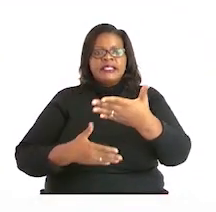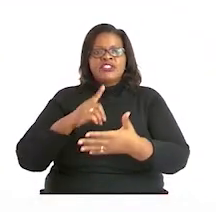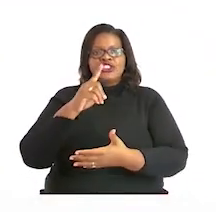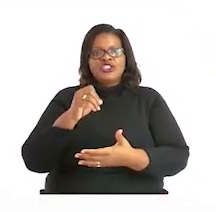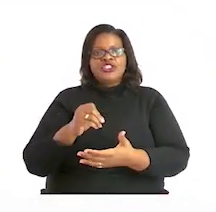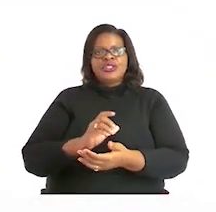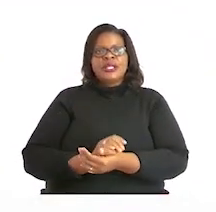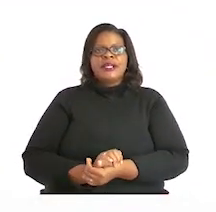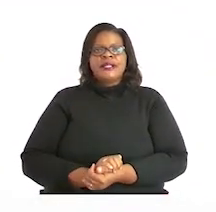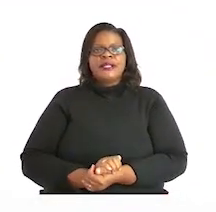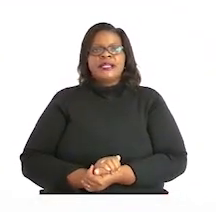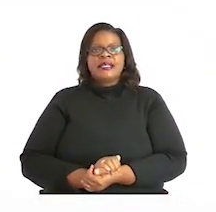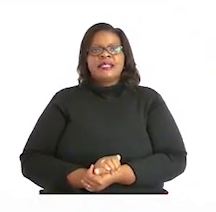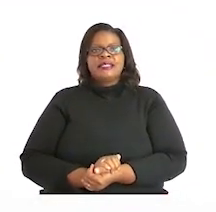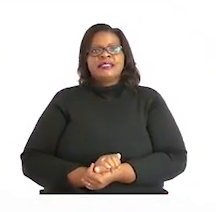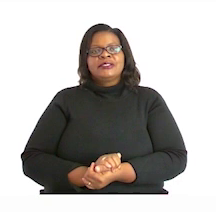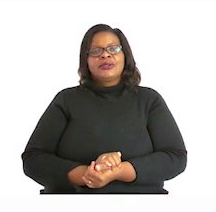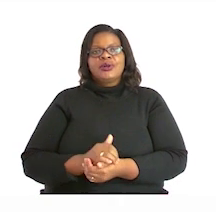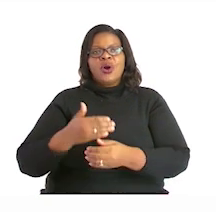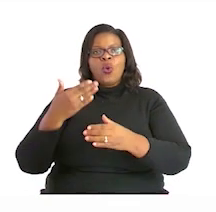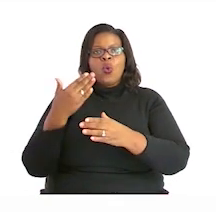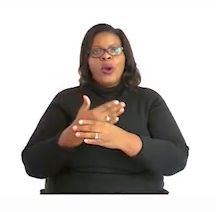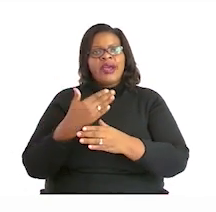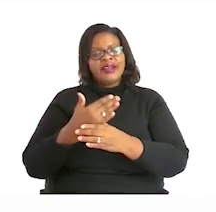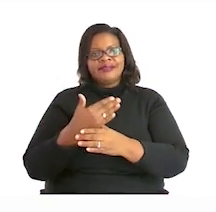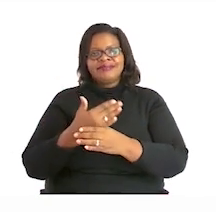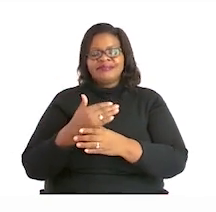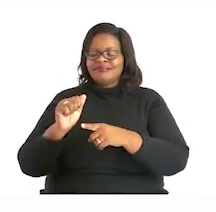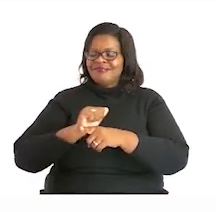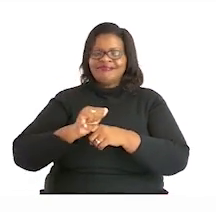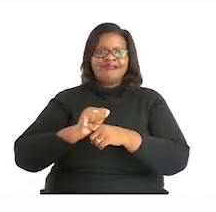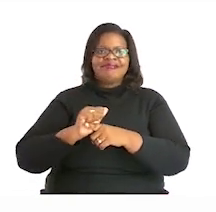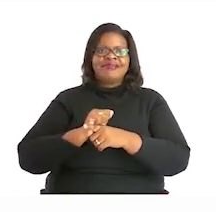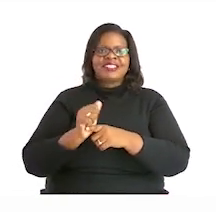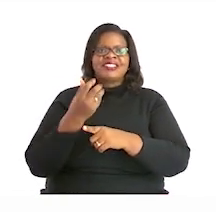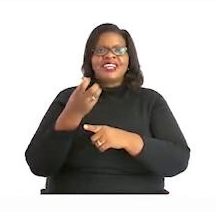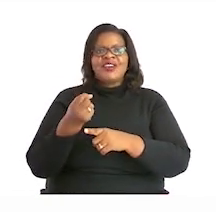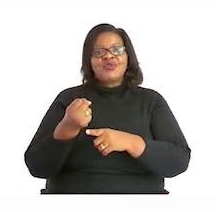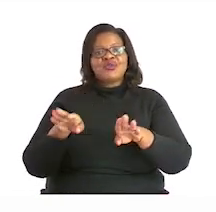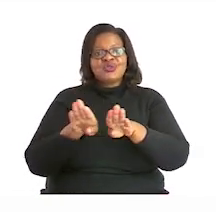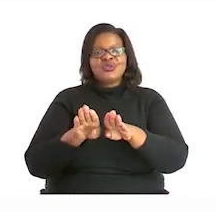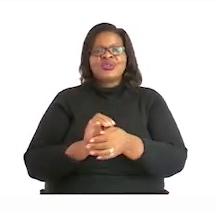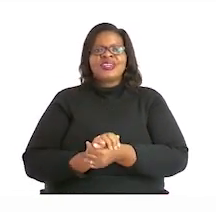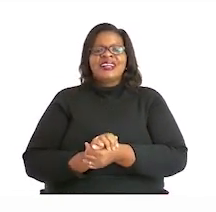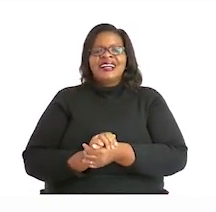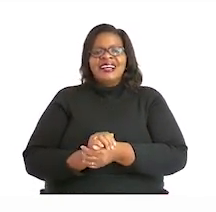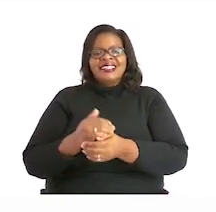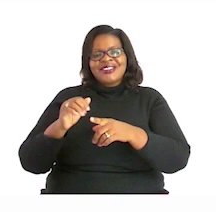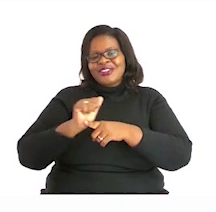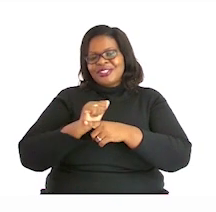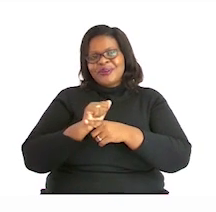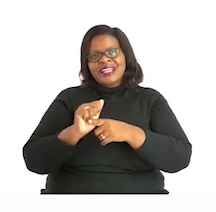Here, we have a very nice activity for you guys to do. This activity is based on